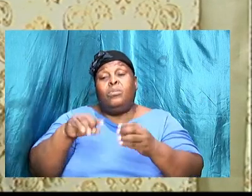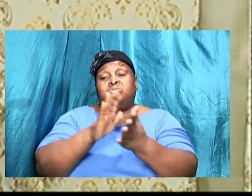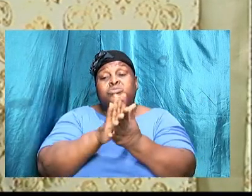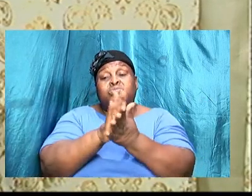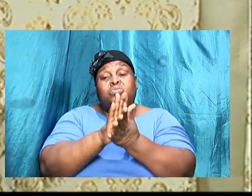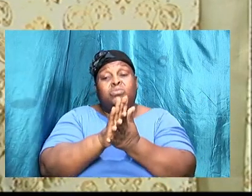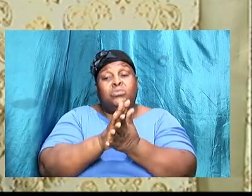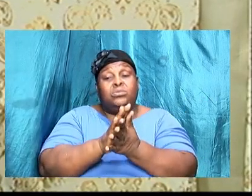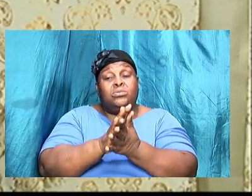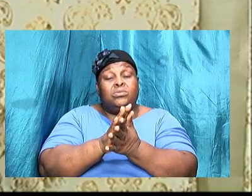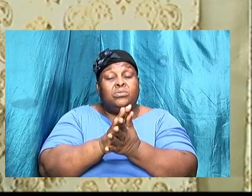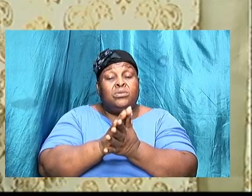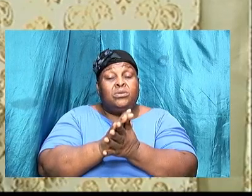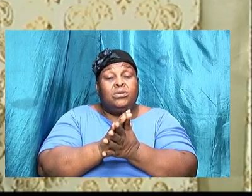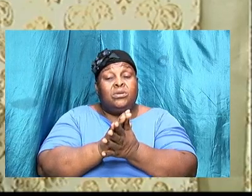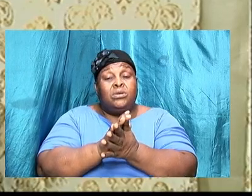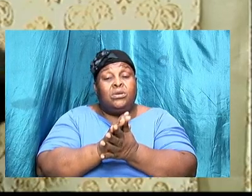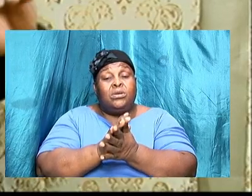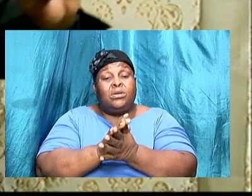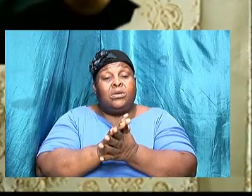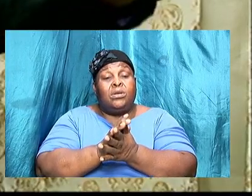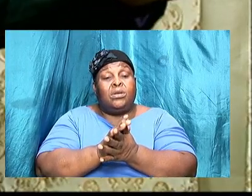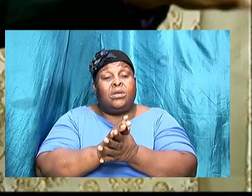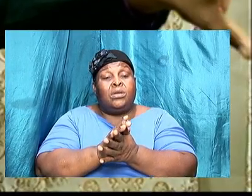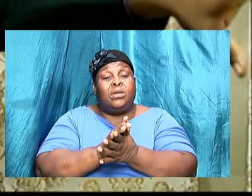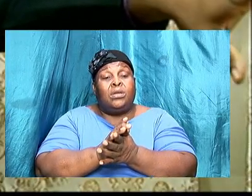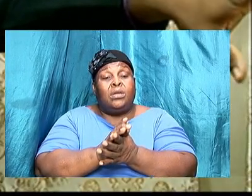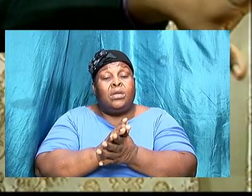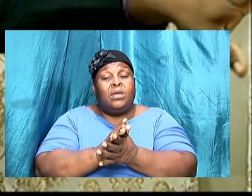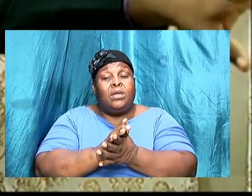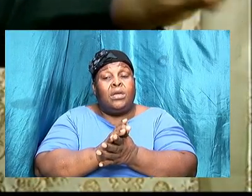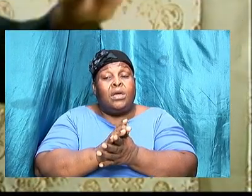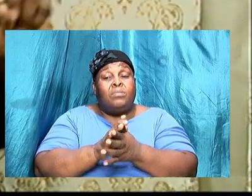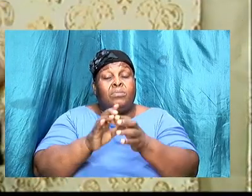and guess what I did I put in the application